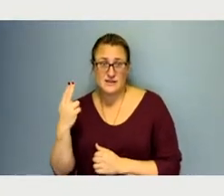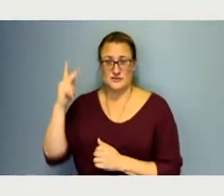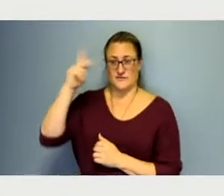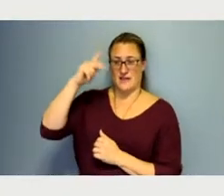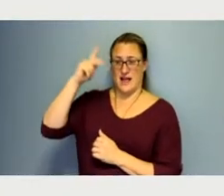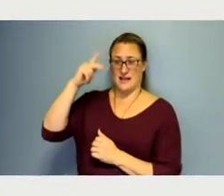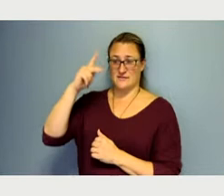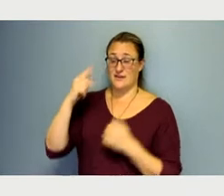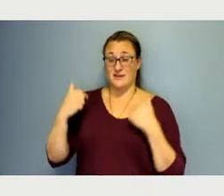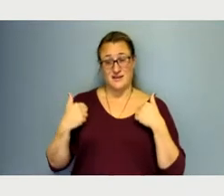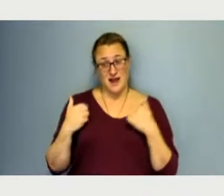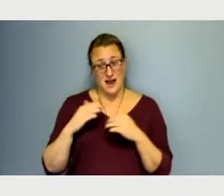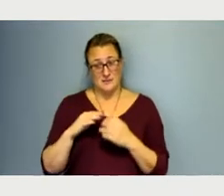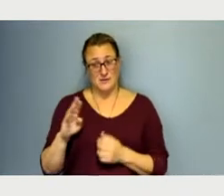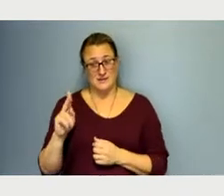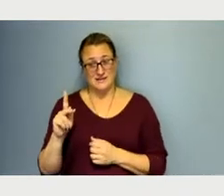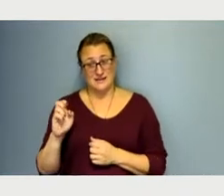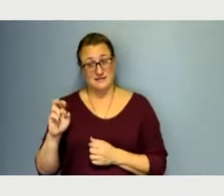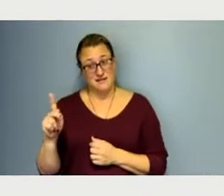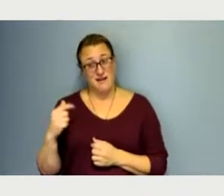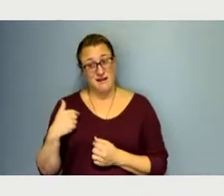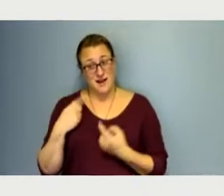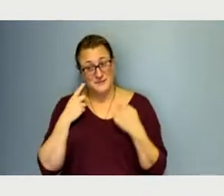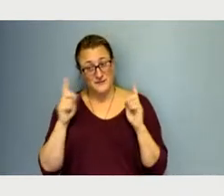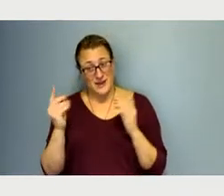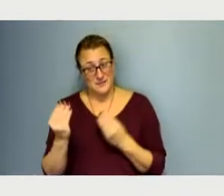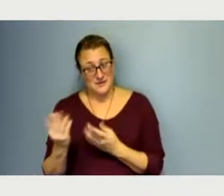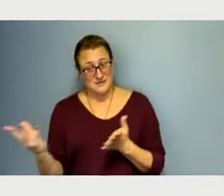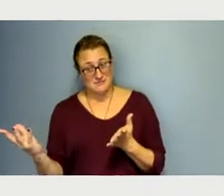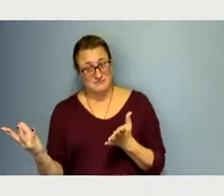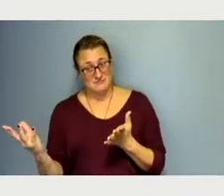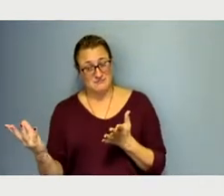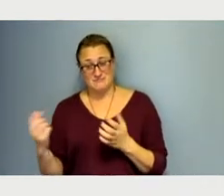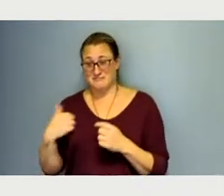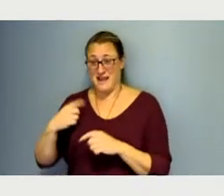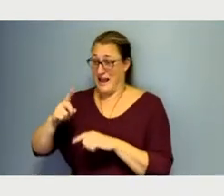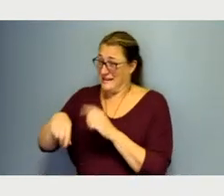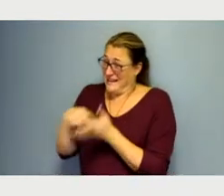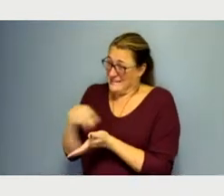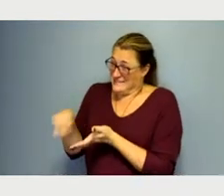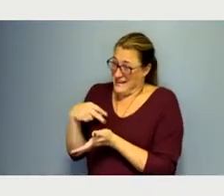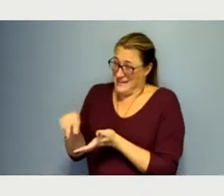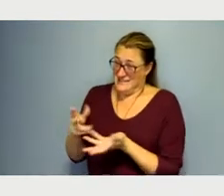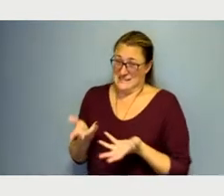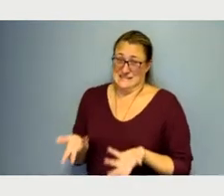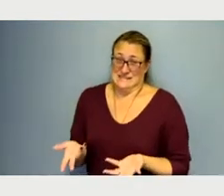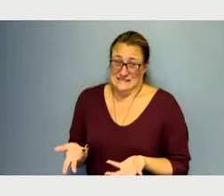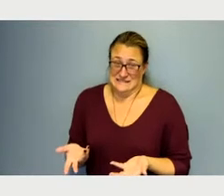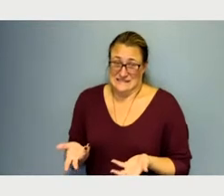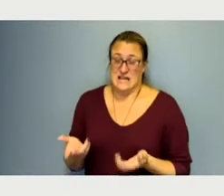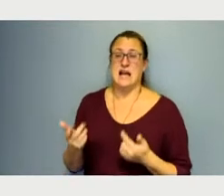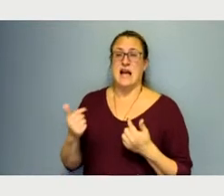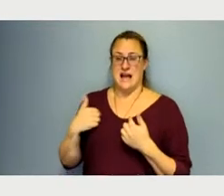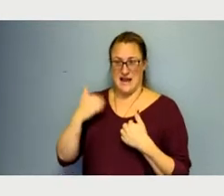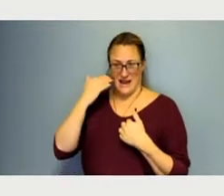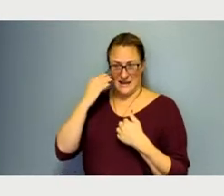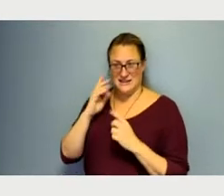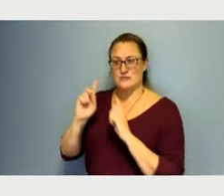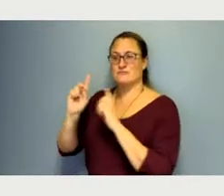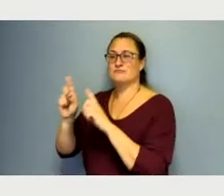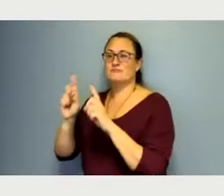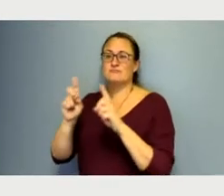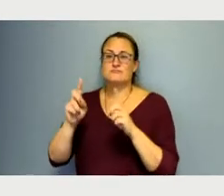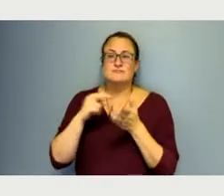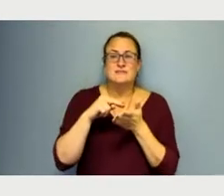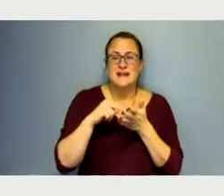I don't know if you all know that. Right? I can't dance. Like, I go, I go to the NAC and I get into those dance classes so I can have